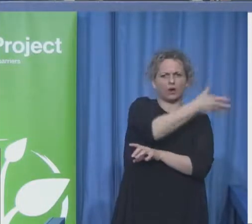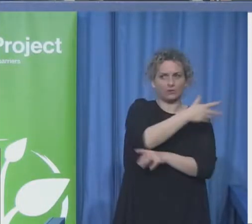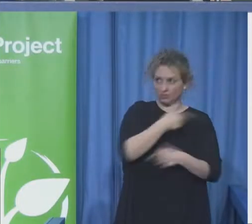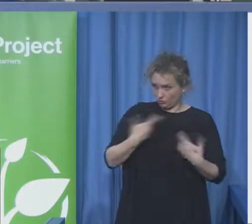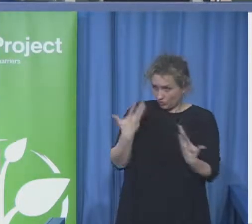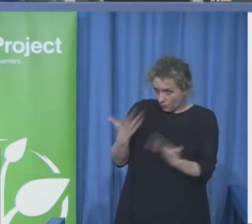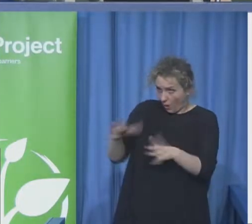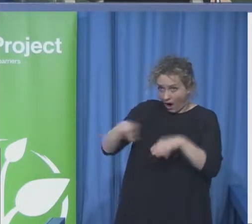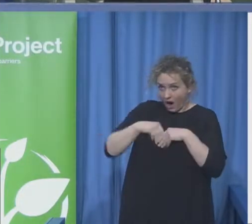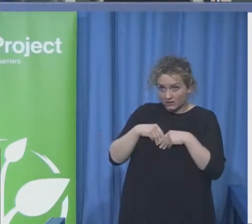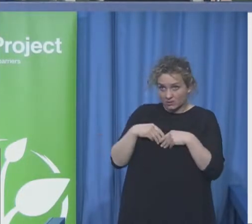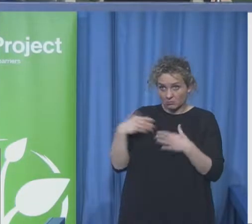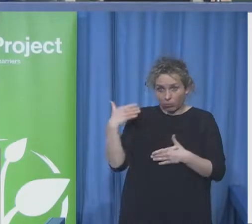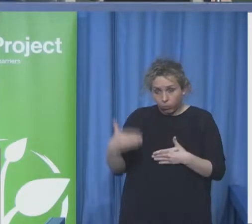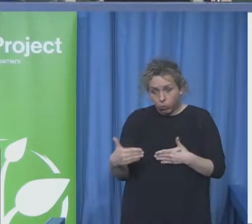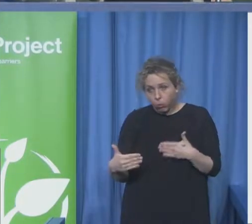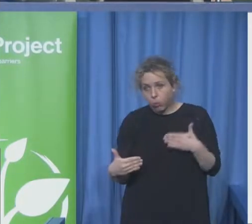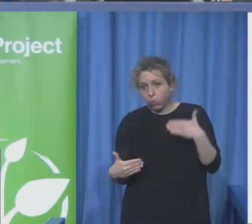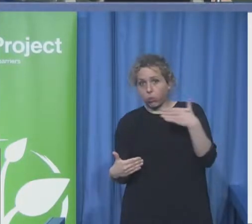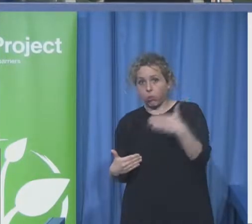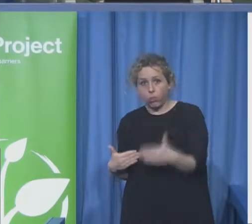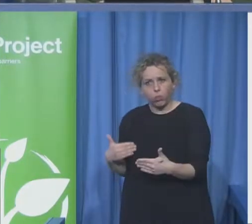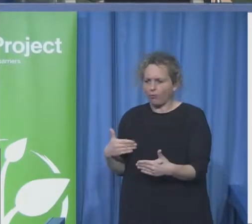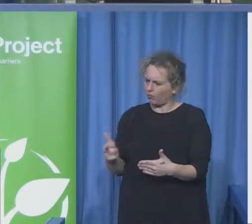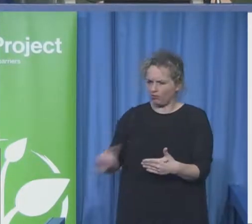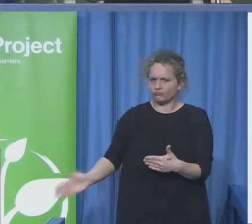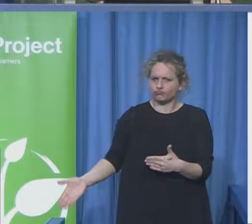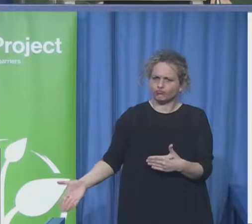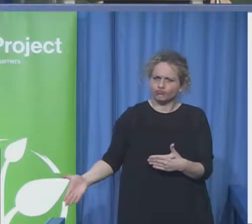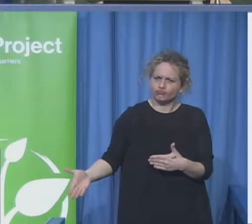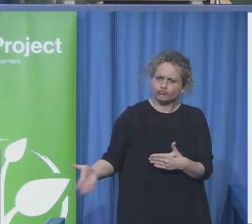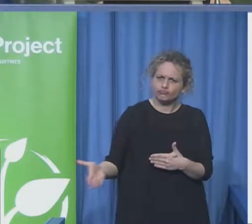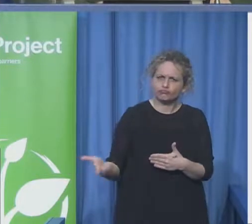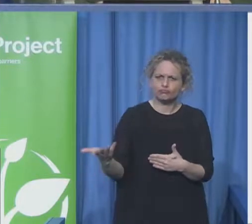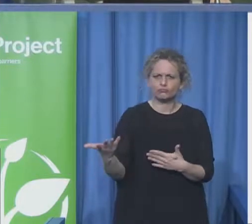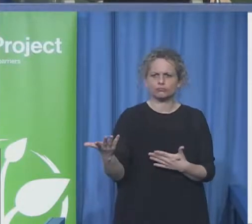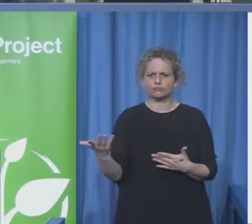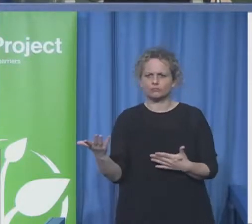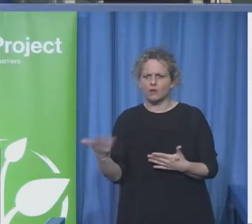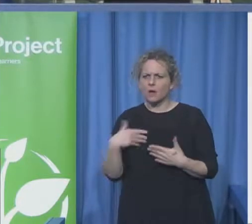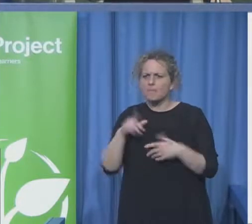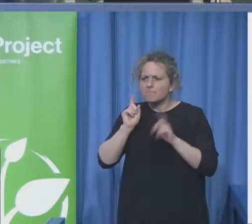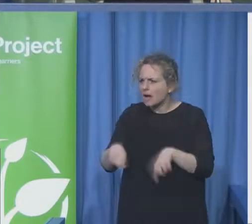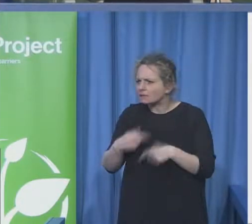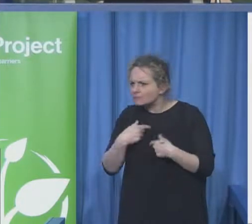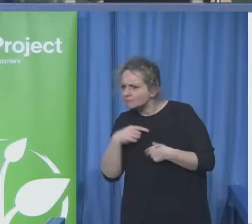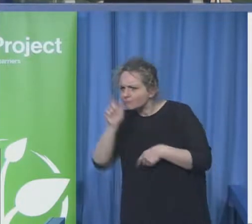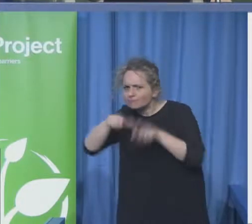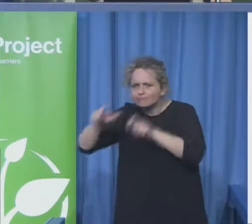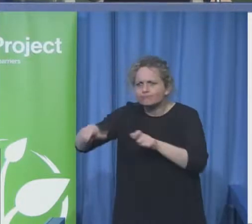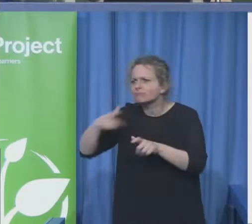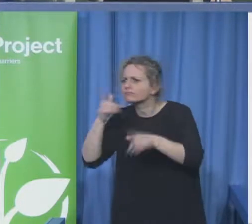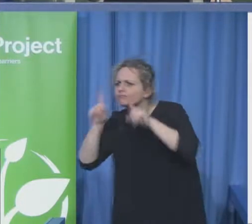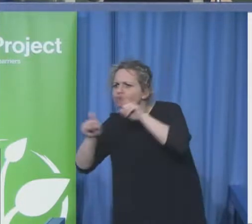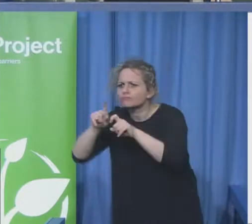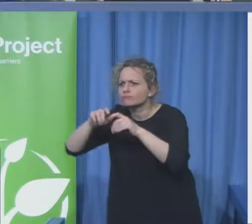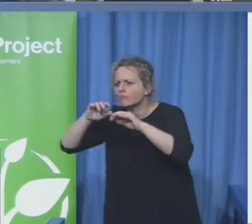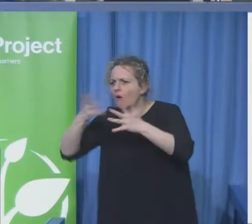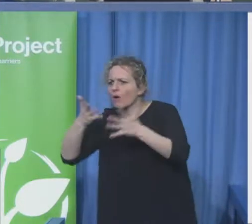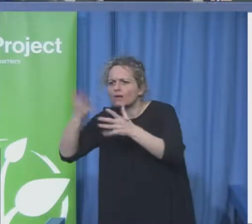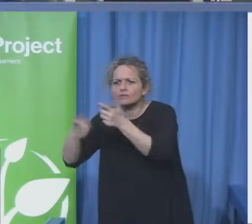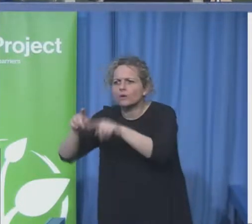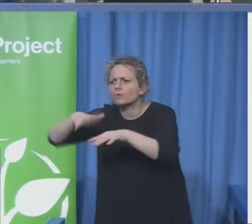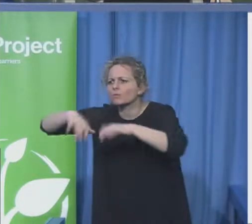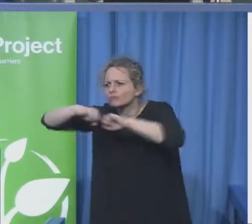that quotas are useful maybe starting to be questioned a bit more the 19 uh 2018 constitutes